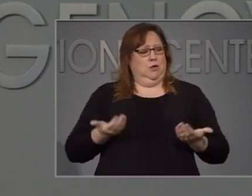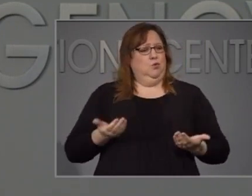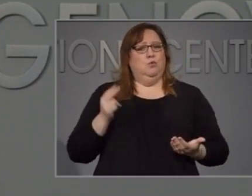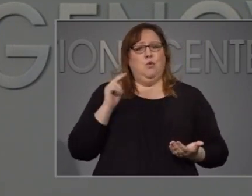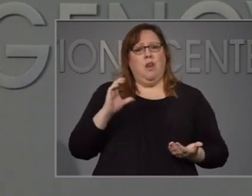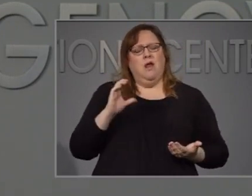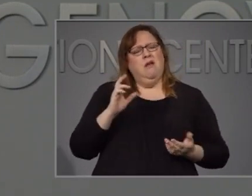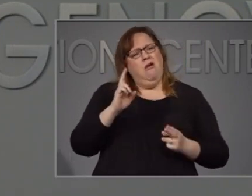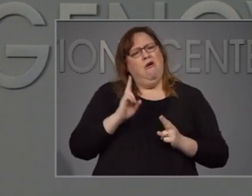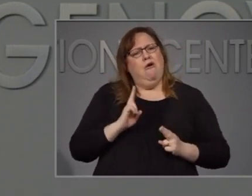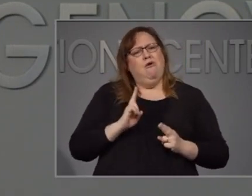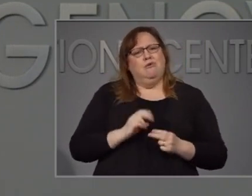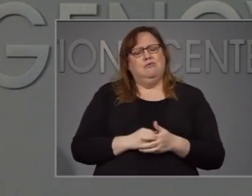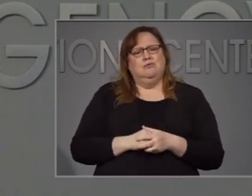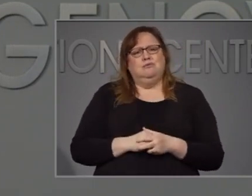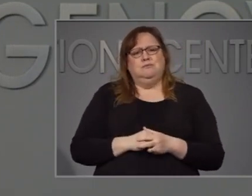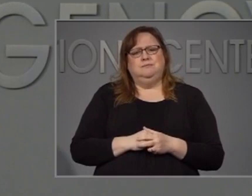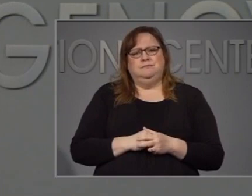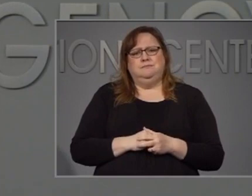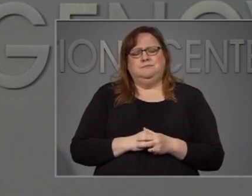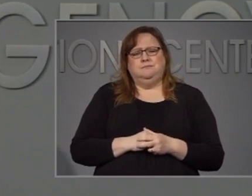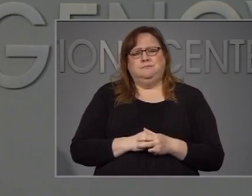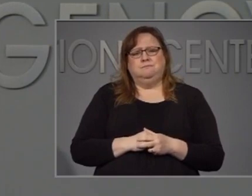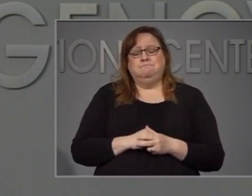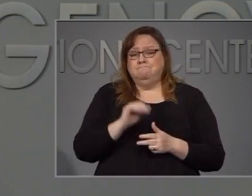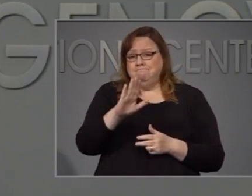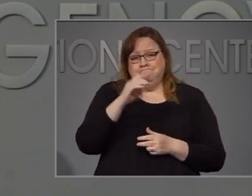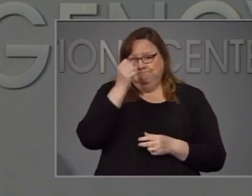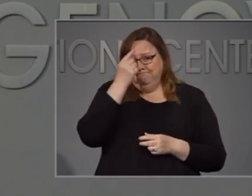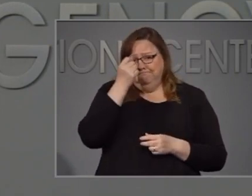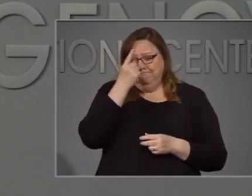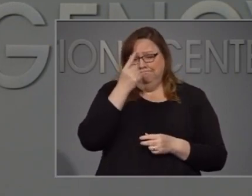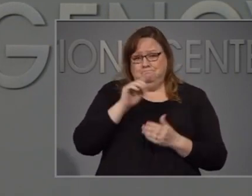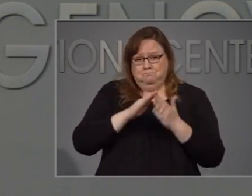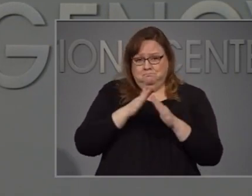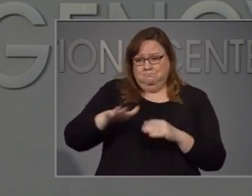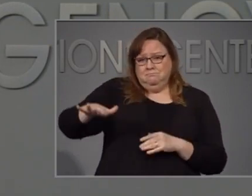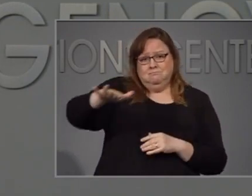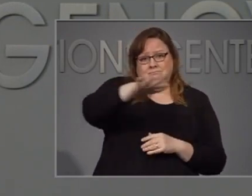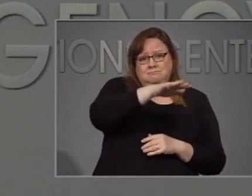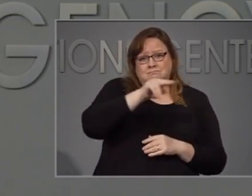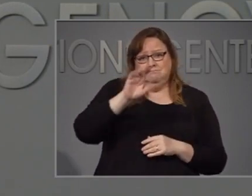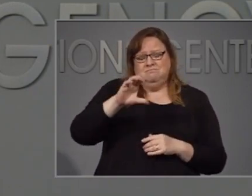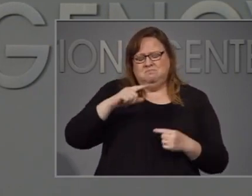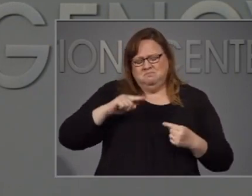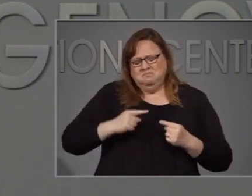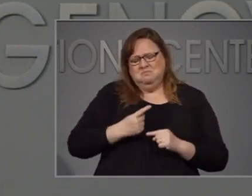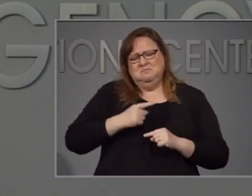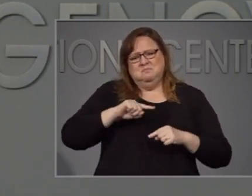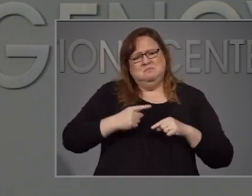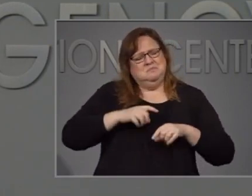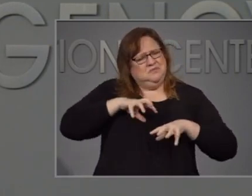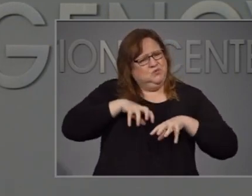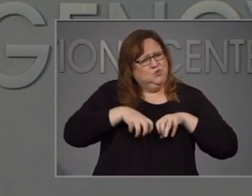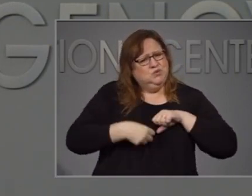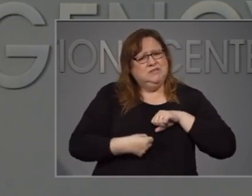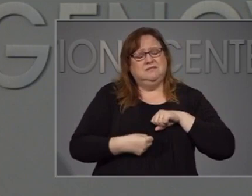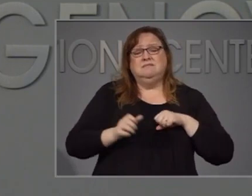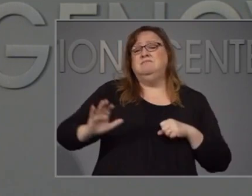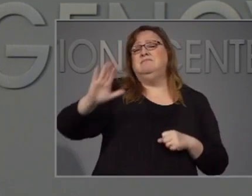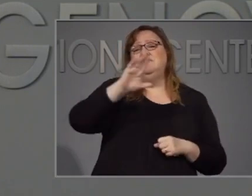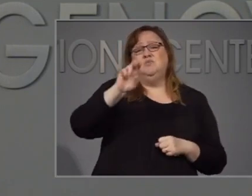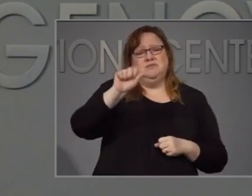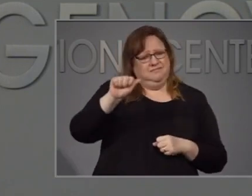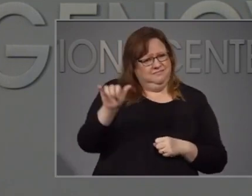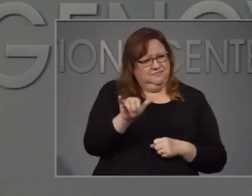I understand there's a great deal of pain in our communities, in our state, and across this nation. The pain